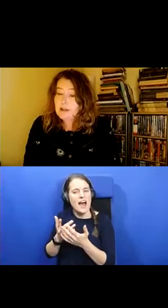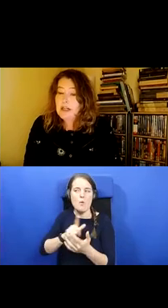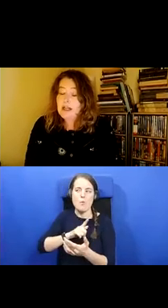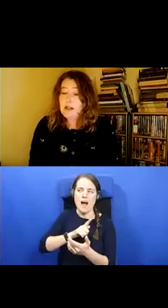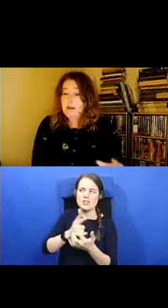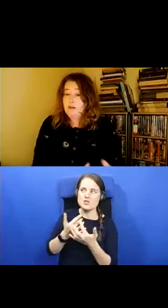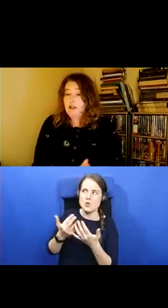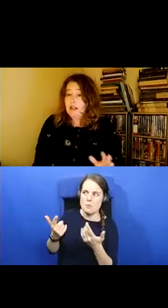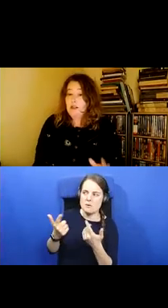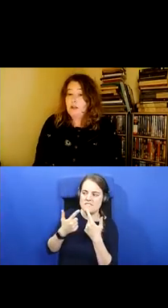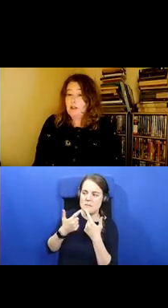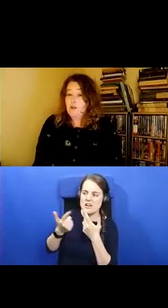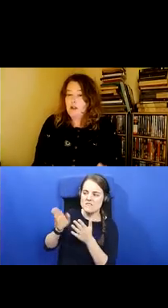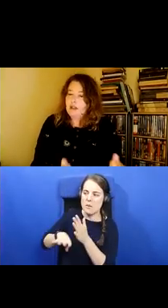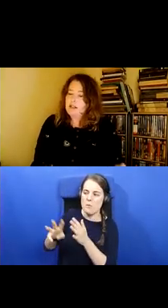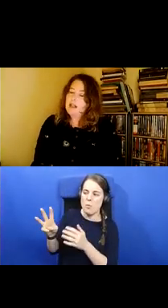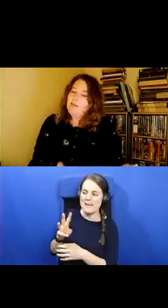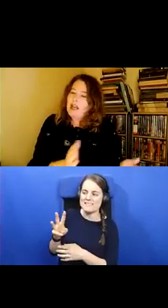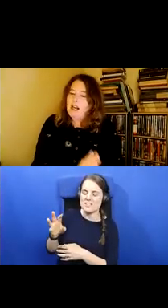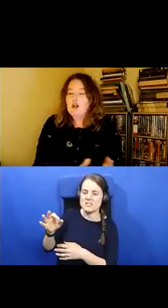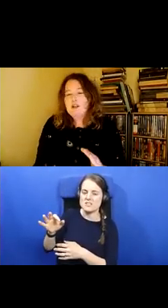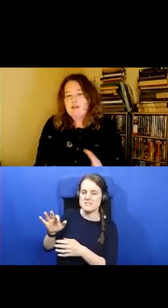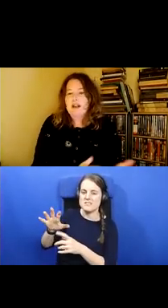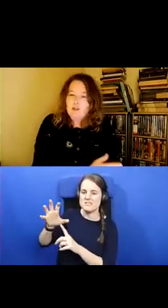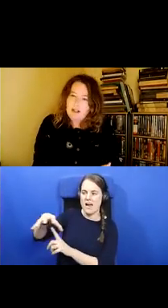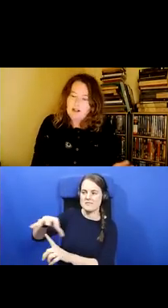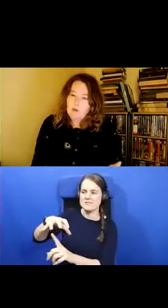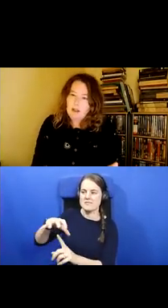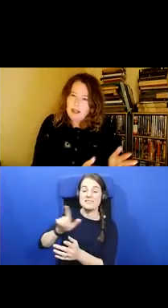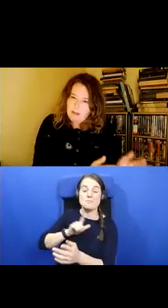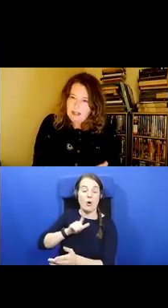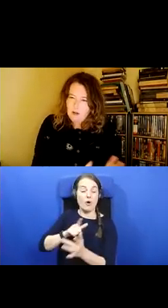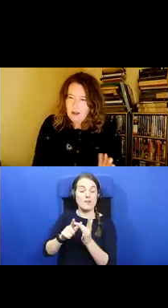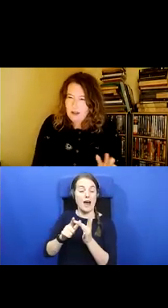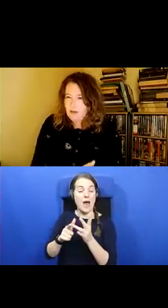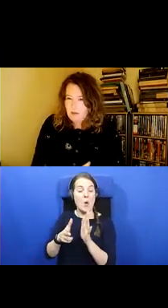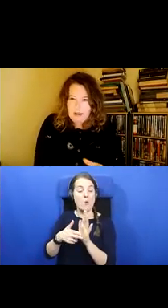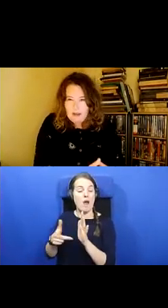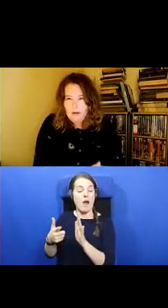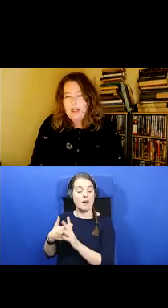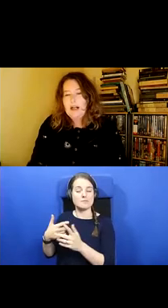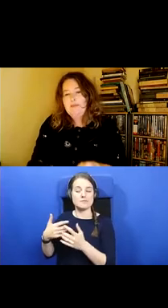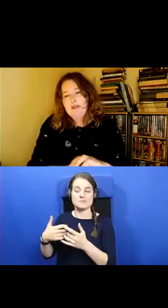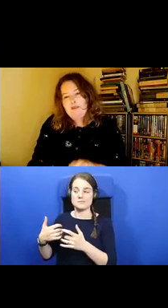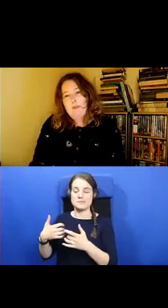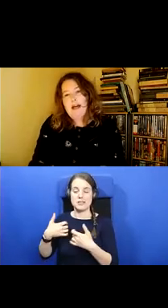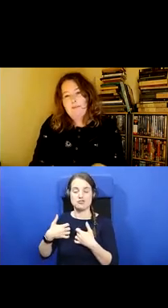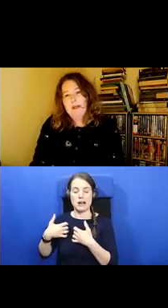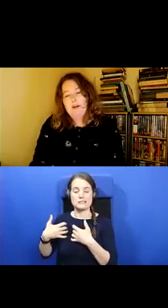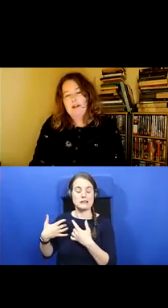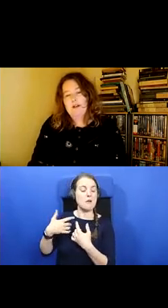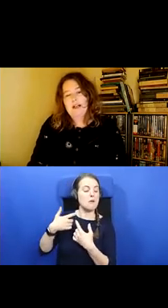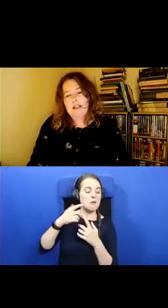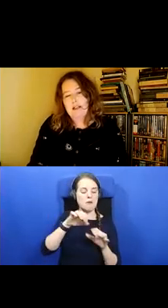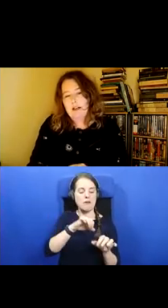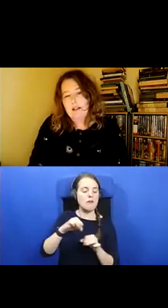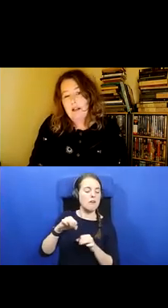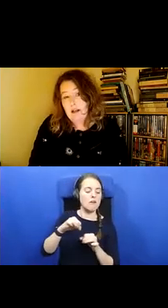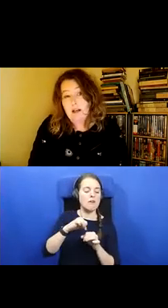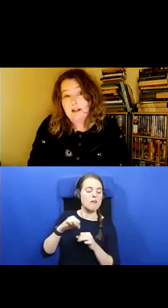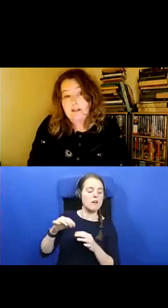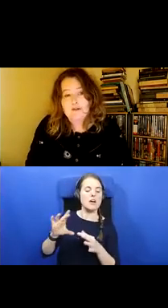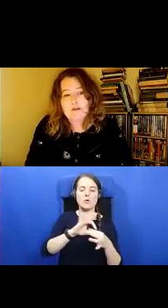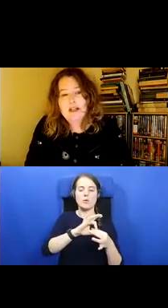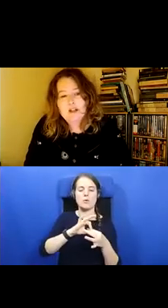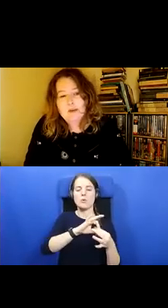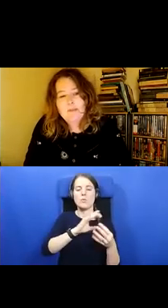Scotland is because of that Iona interest. again, Iona is very interested in what's happening in Ulster as well. So from that period, we're getting a lot